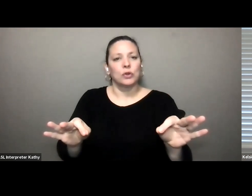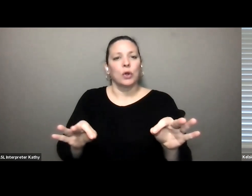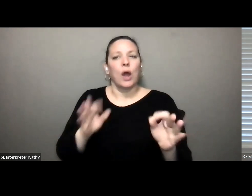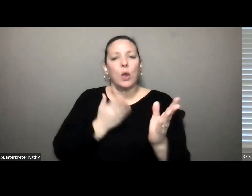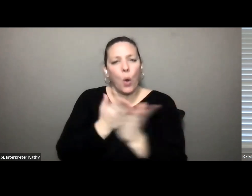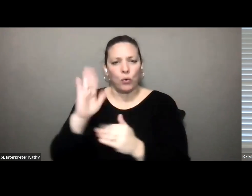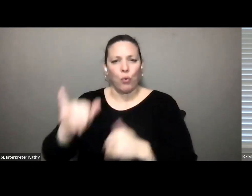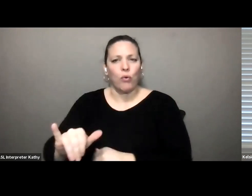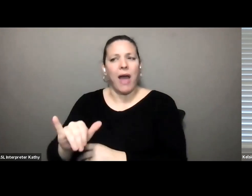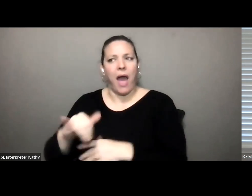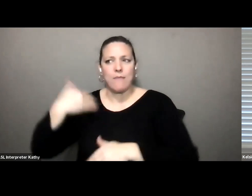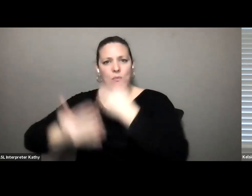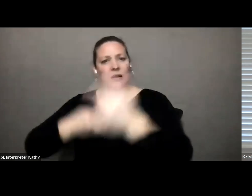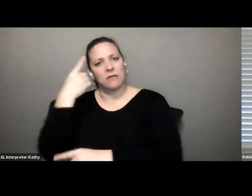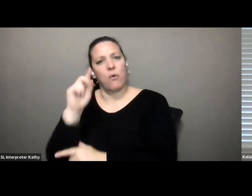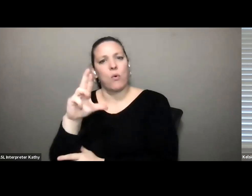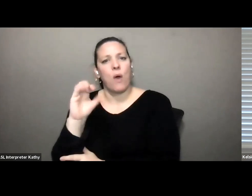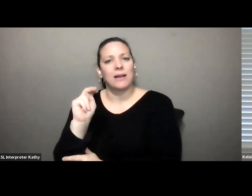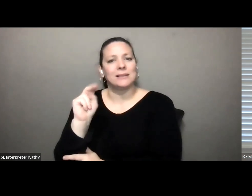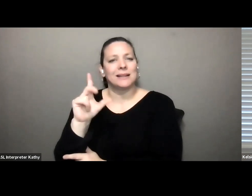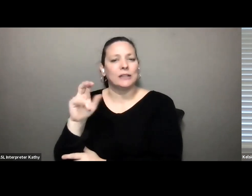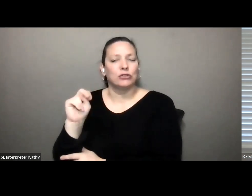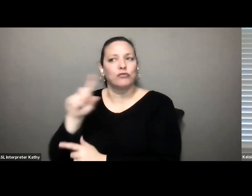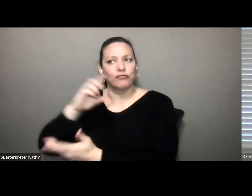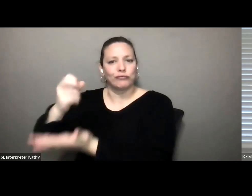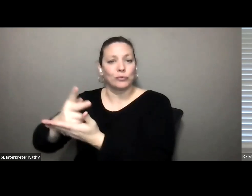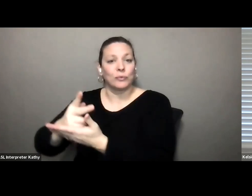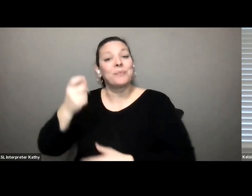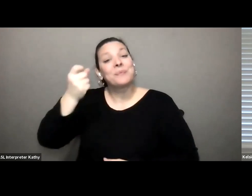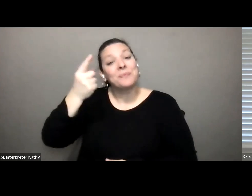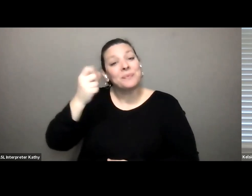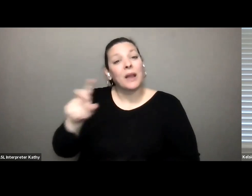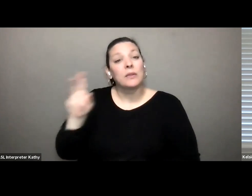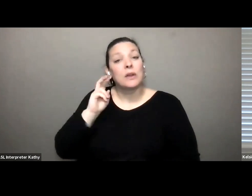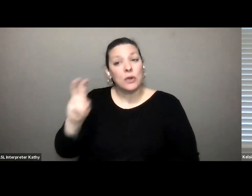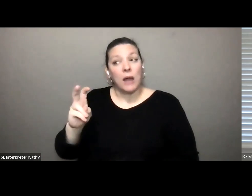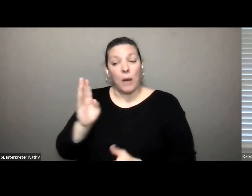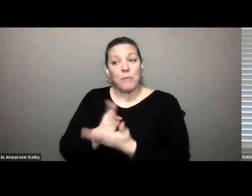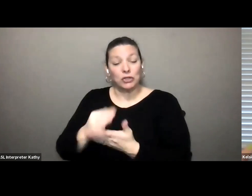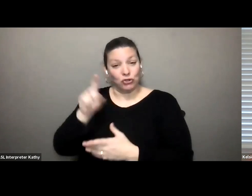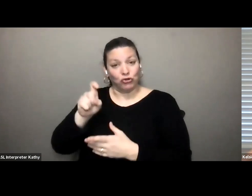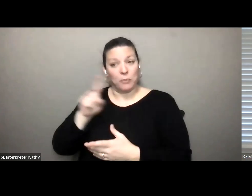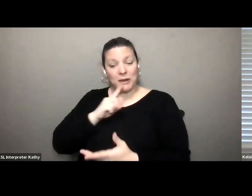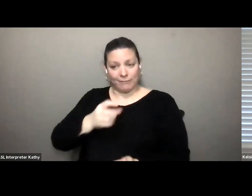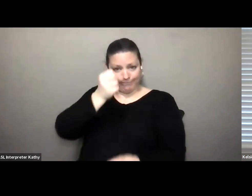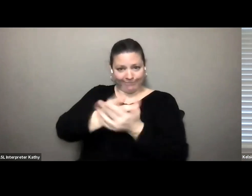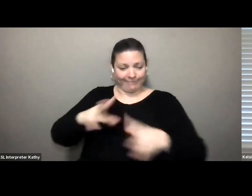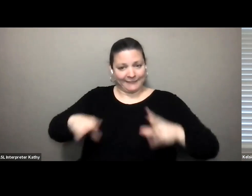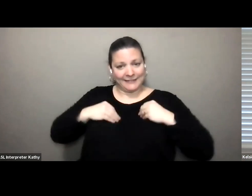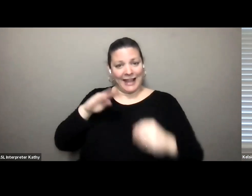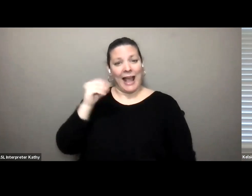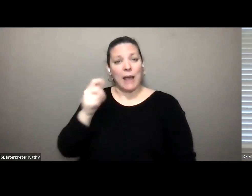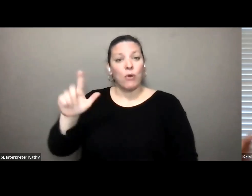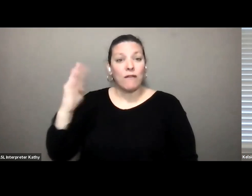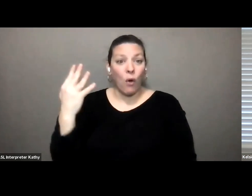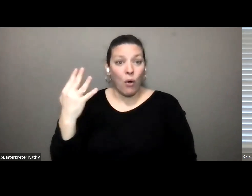process so the transportation budget at this point is to be adopted by april 1st like i said our timeline is very narrow